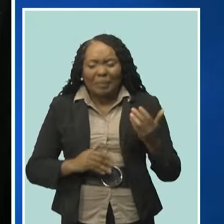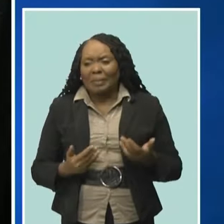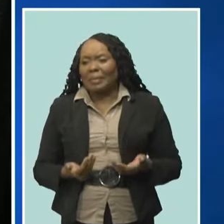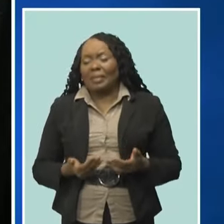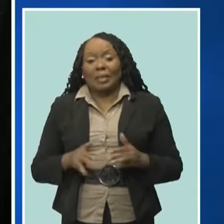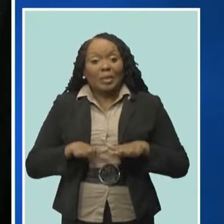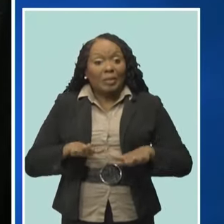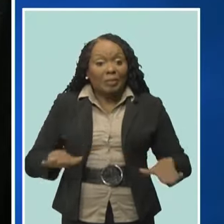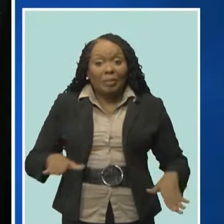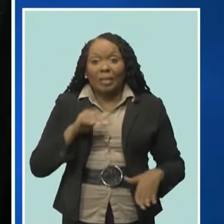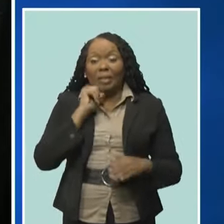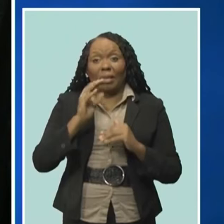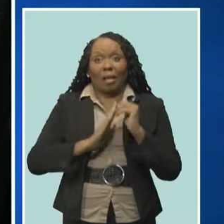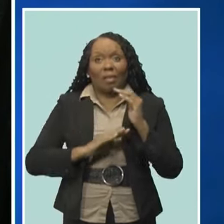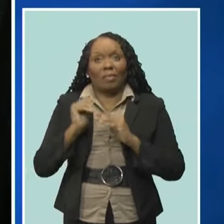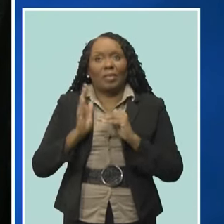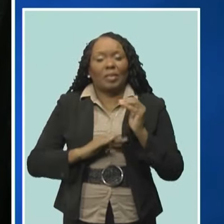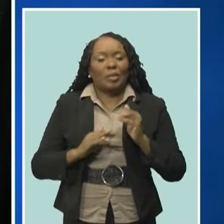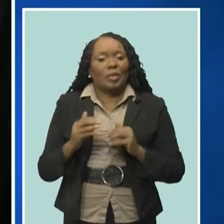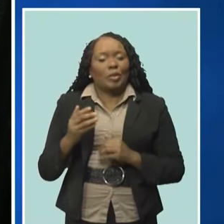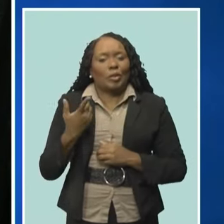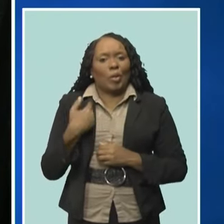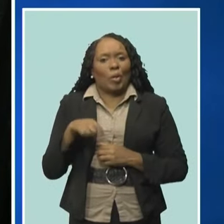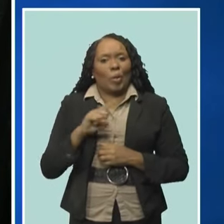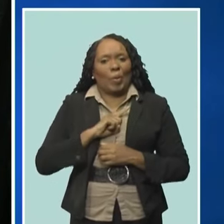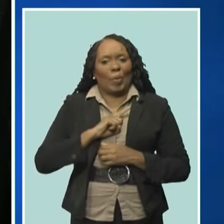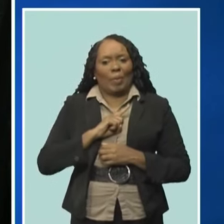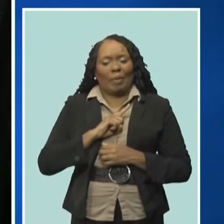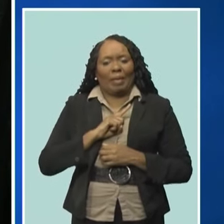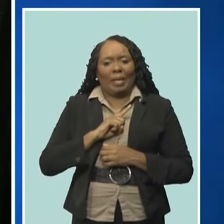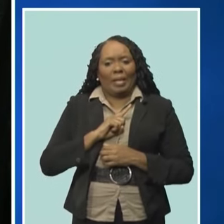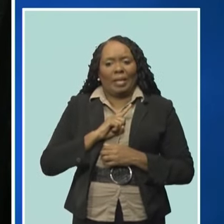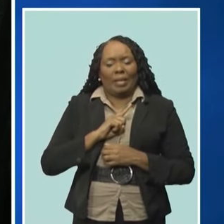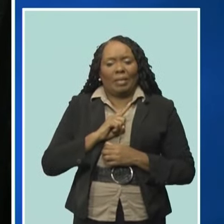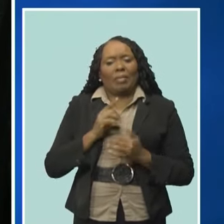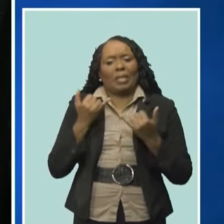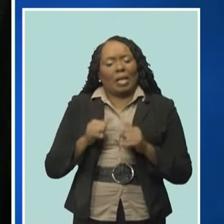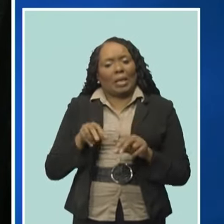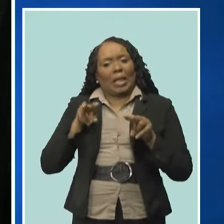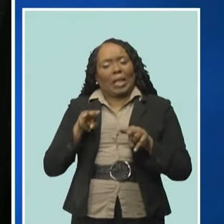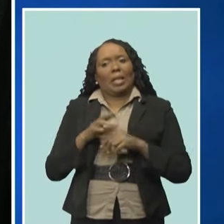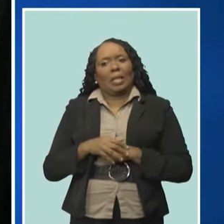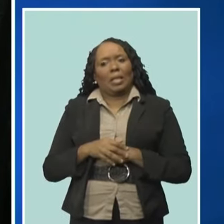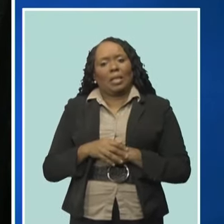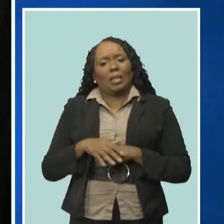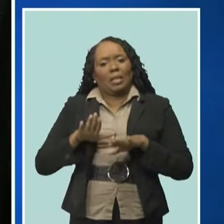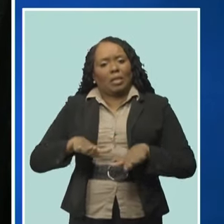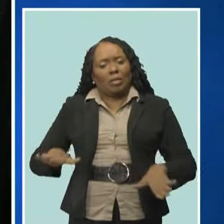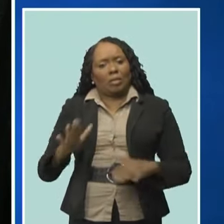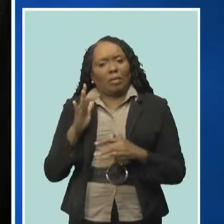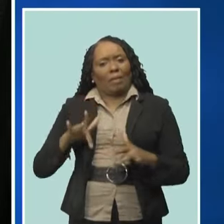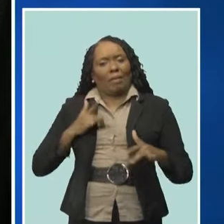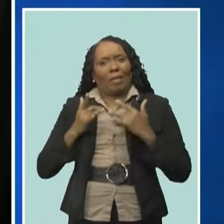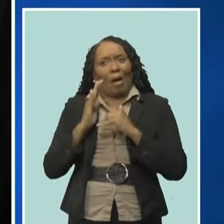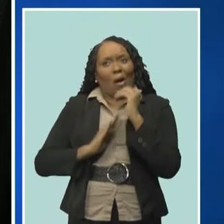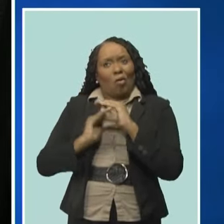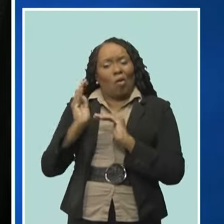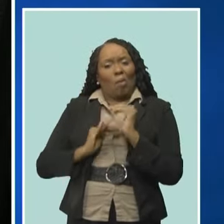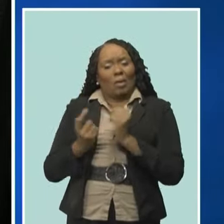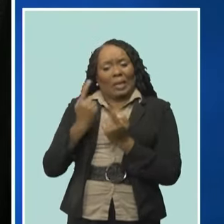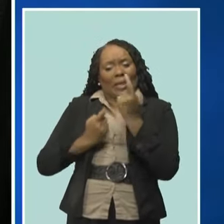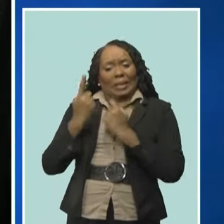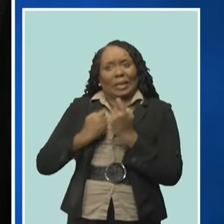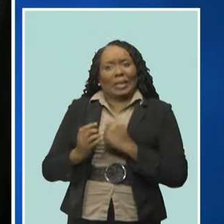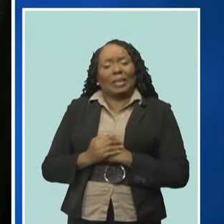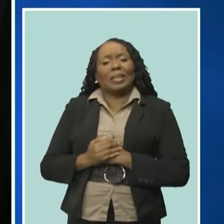being outsiders allows it to kind of be a little bit anonymous and kids feel comfortable asking questions. We